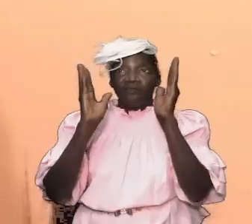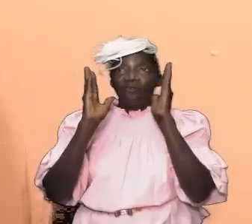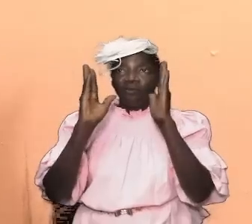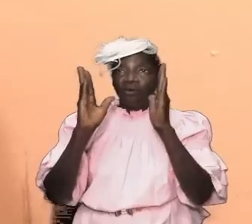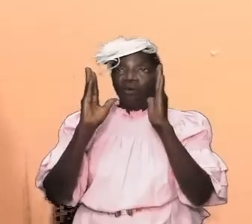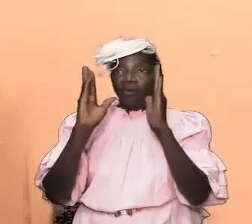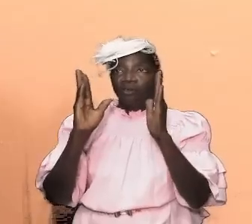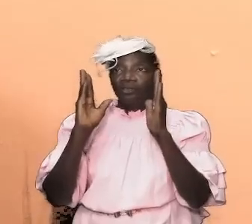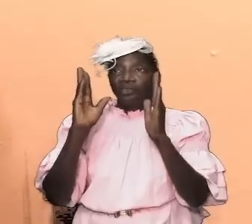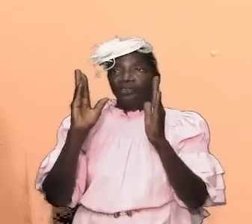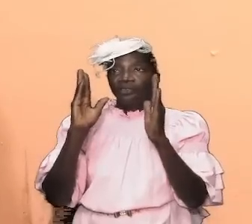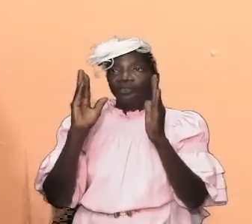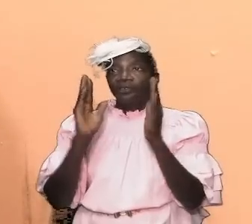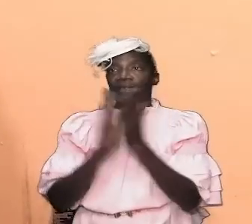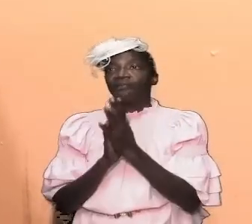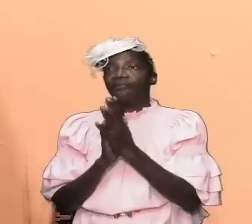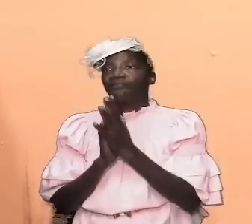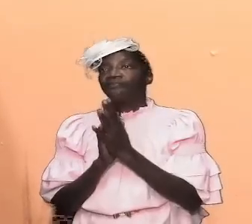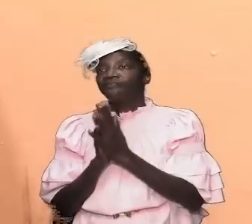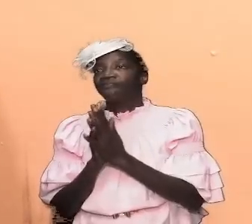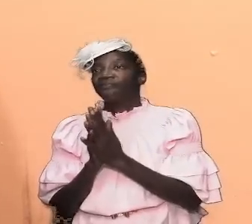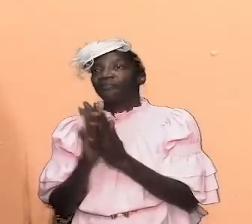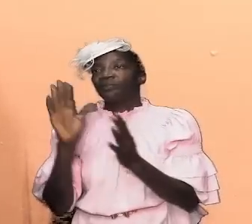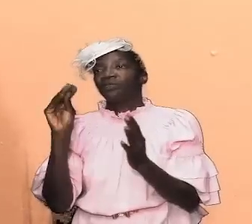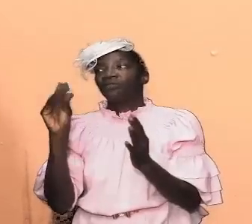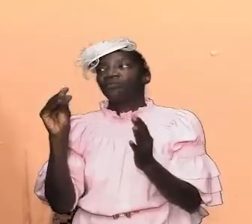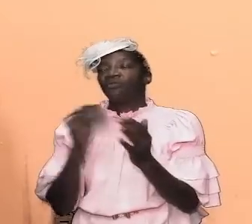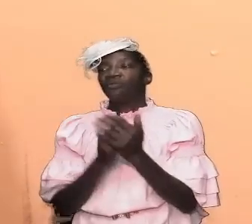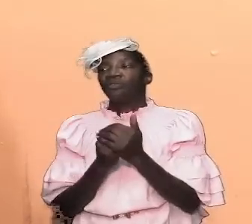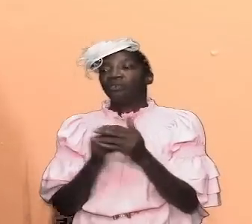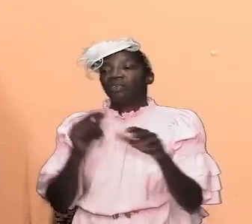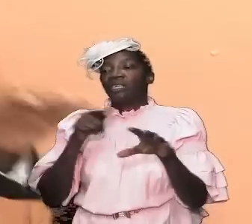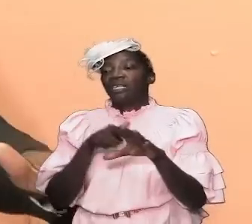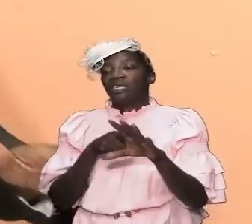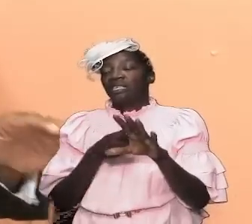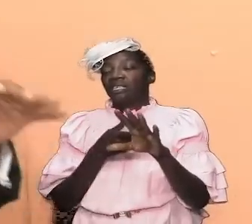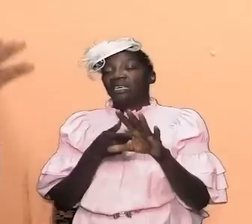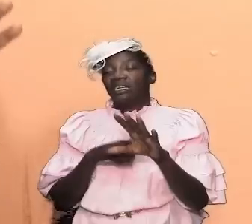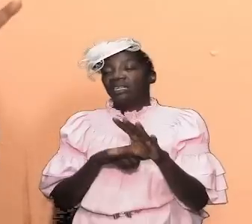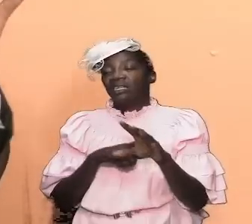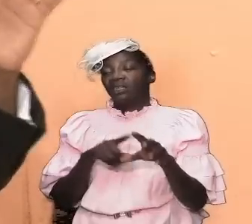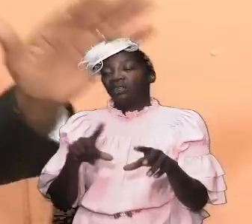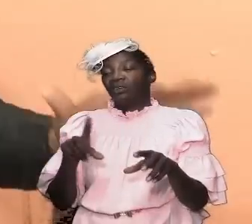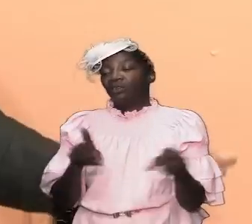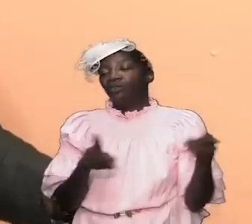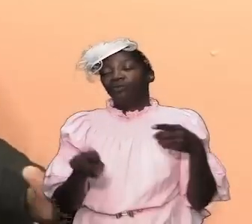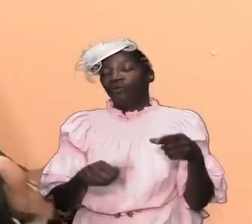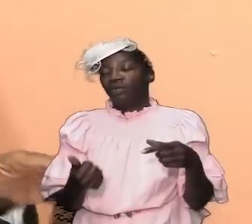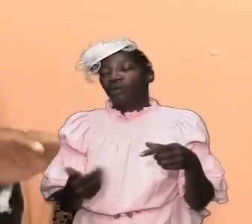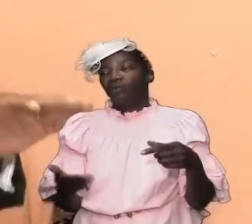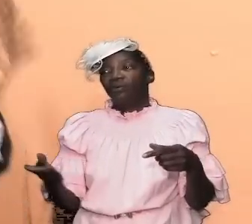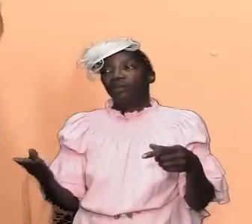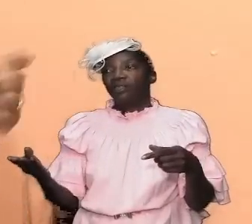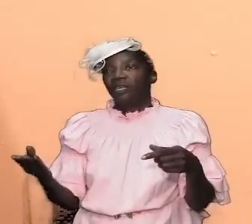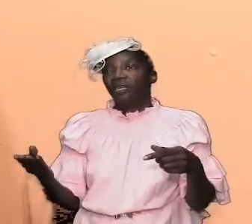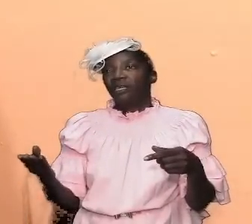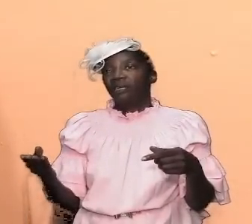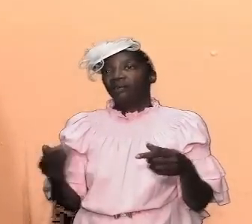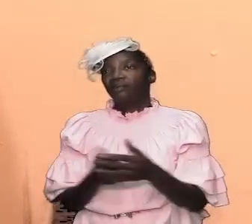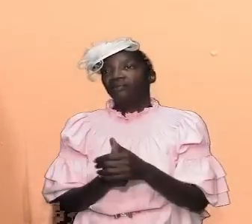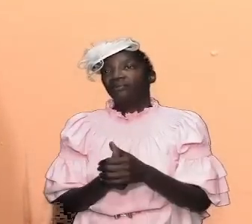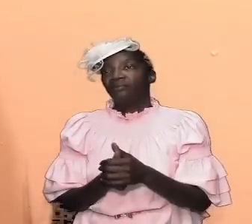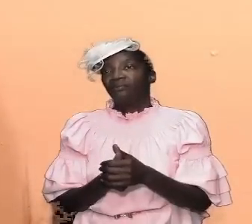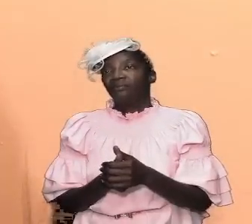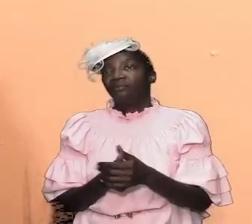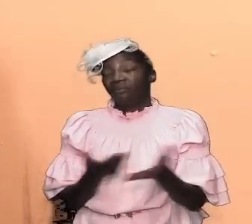the central feature of their lives and they started to do their own thing and you know what happened